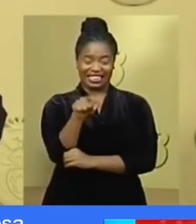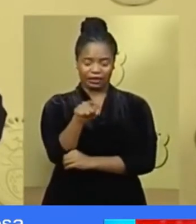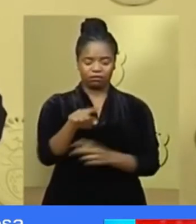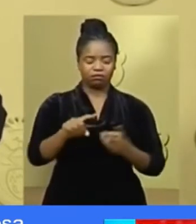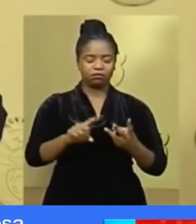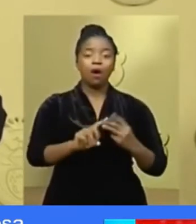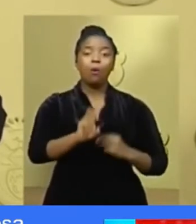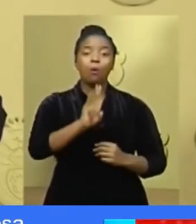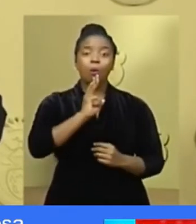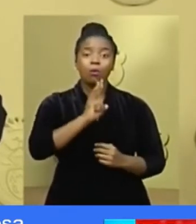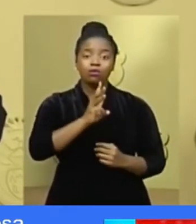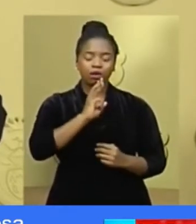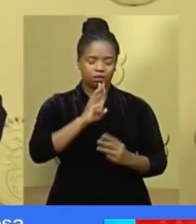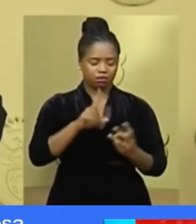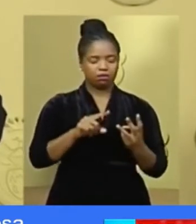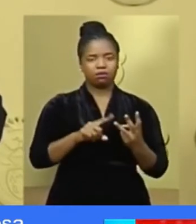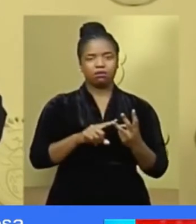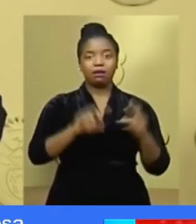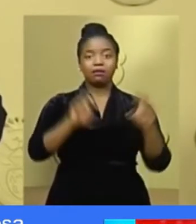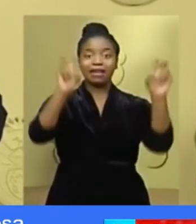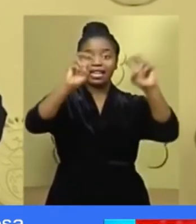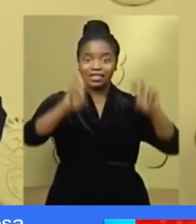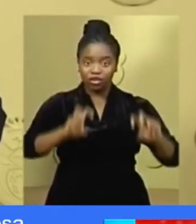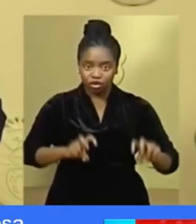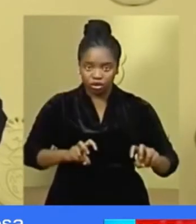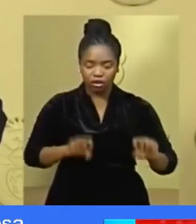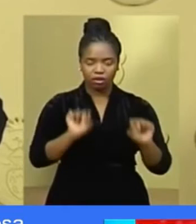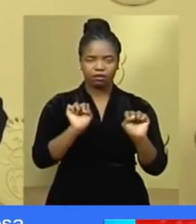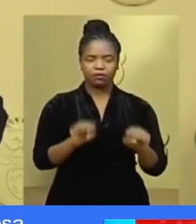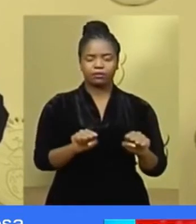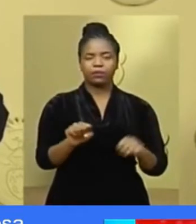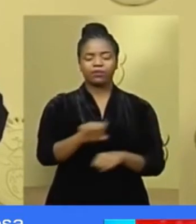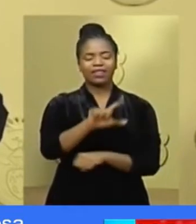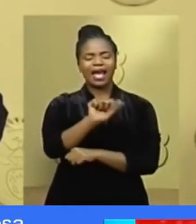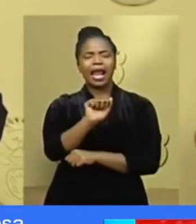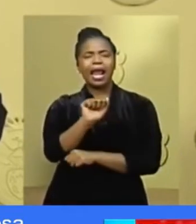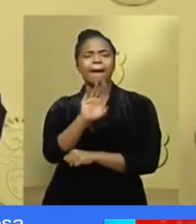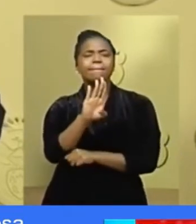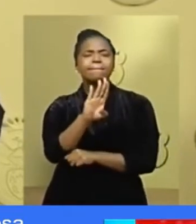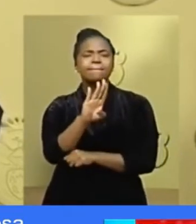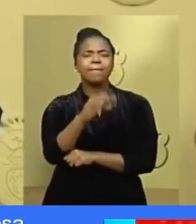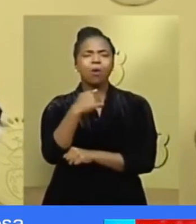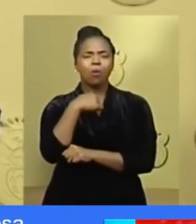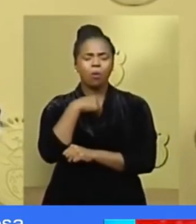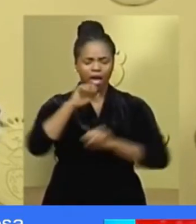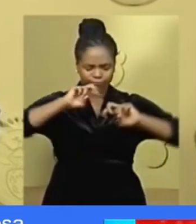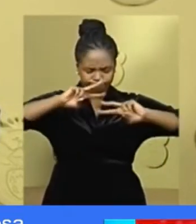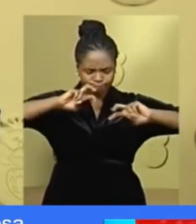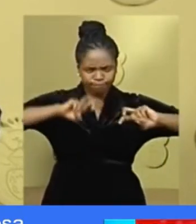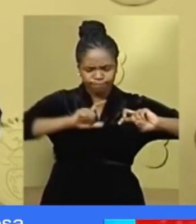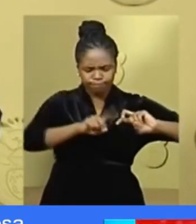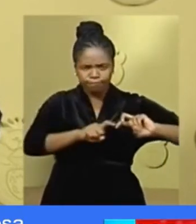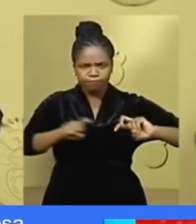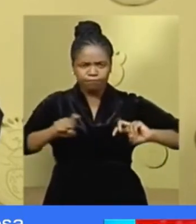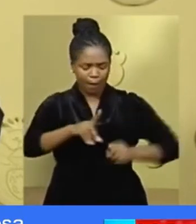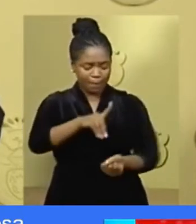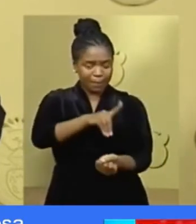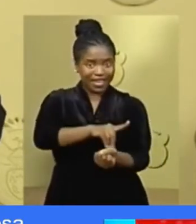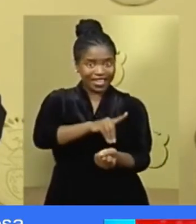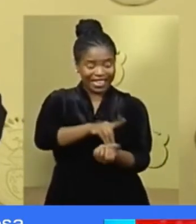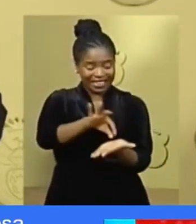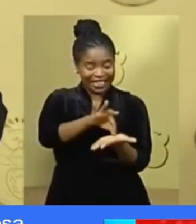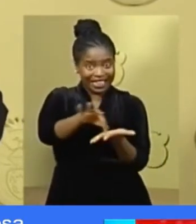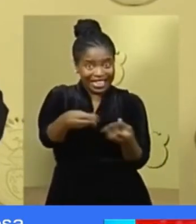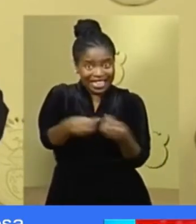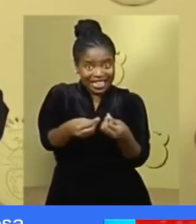water and telecommunication services, laboratory services and the provision of medical and hygiene